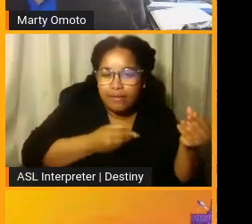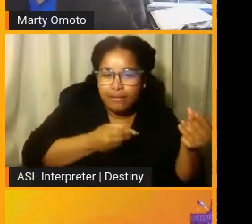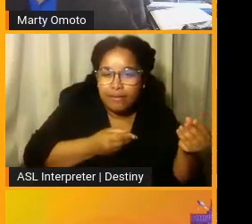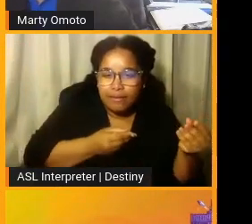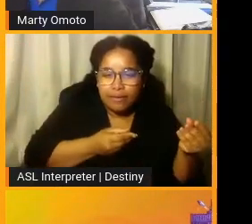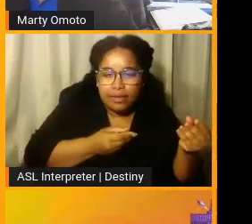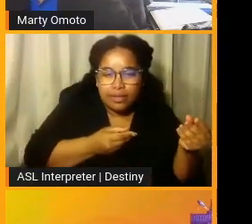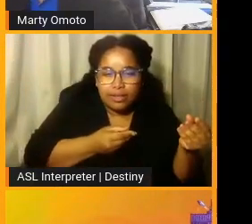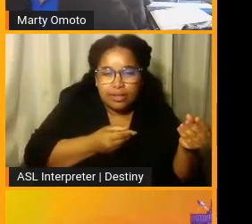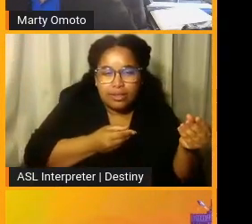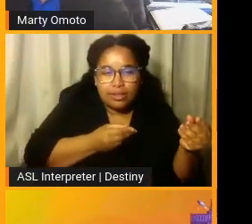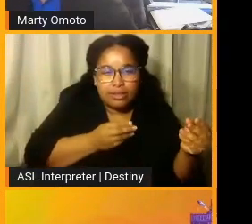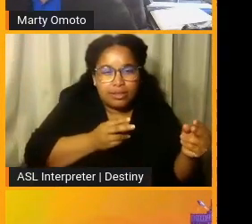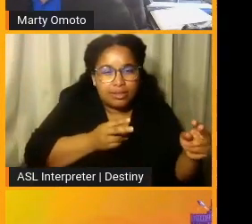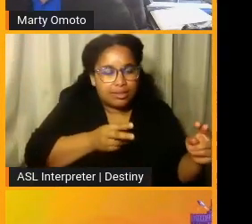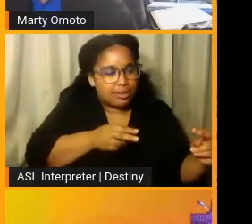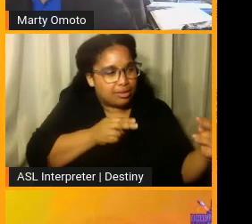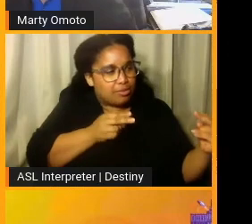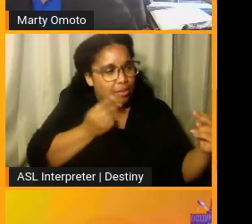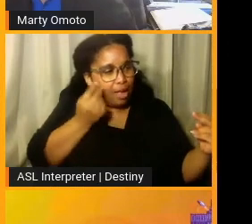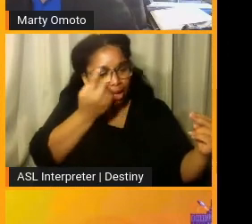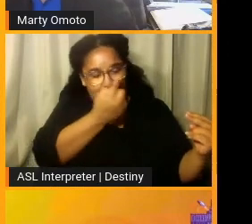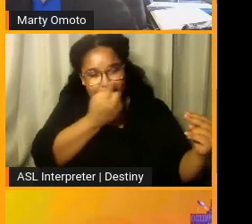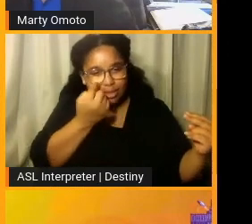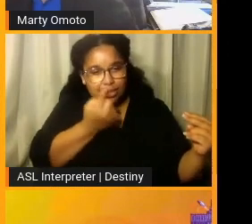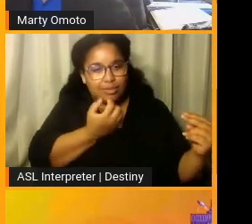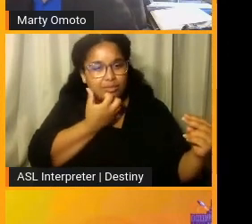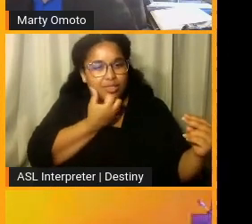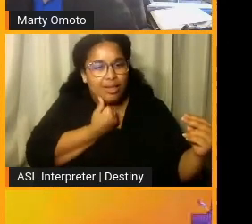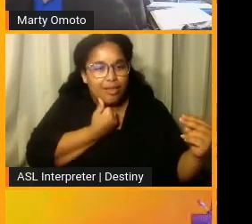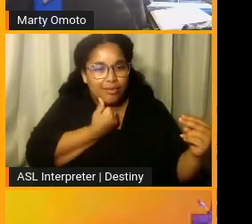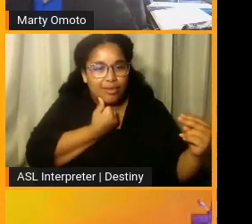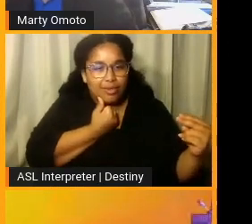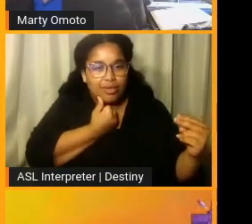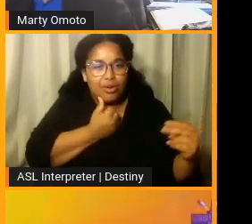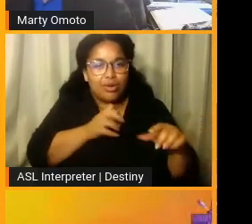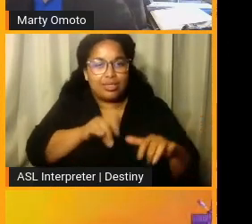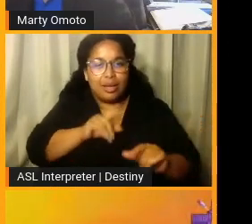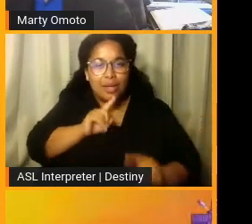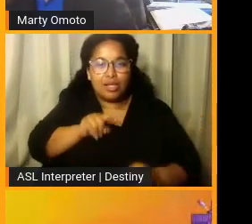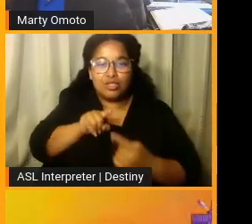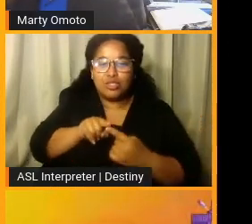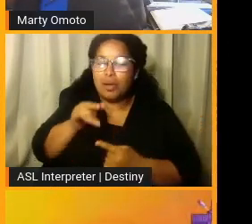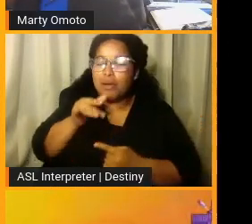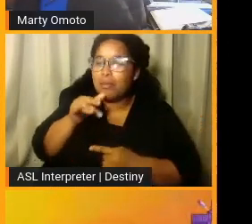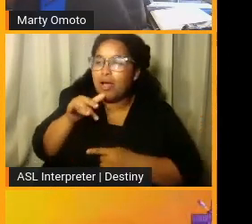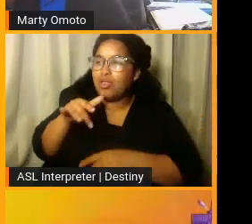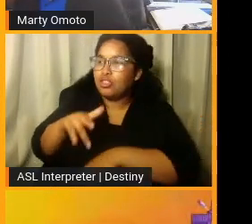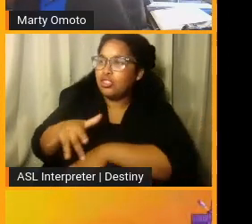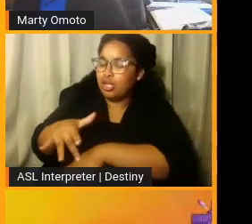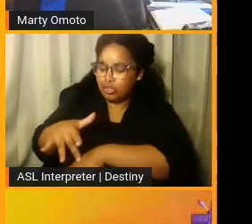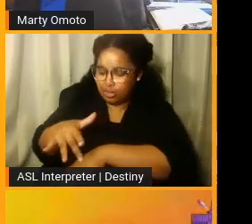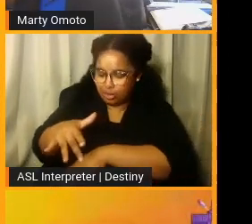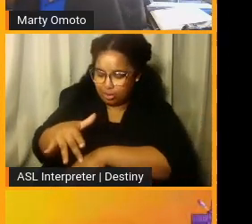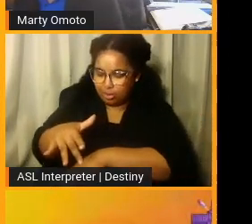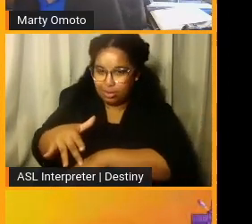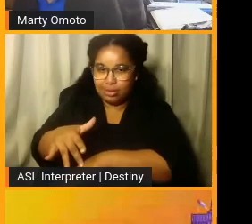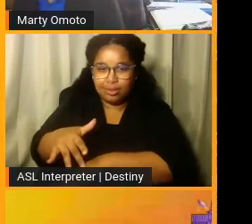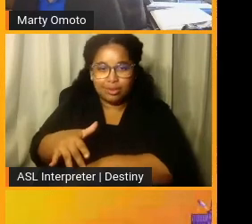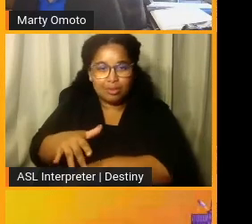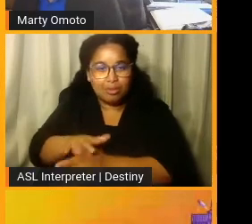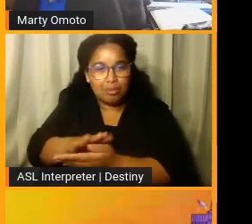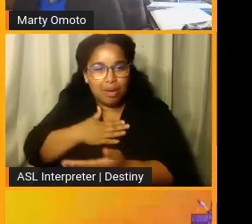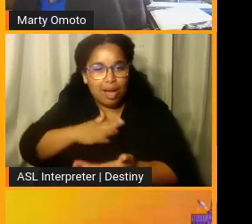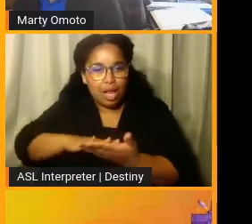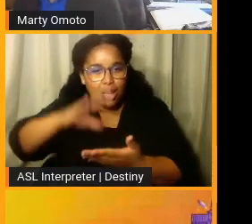in my lover's eyes, or type the answer to my mother's touch, that my learning